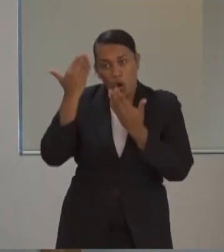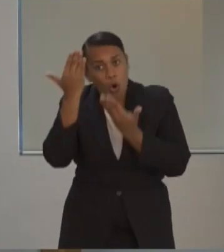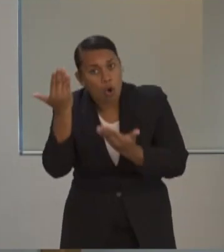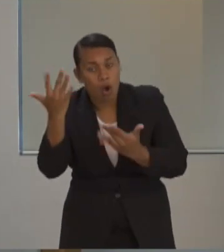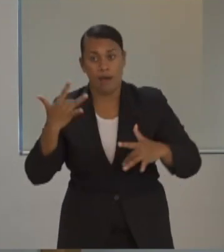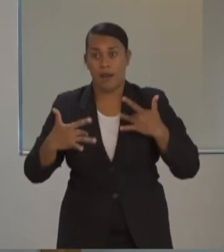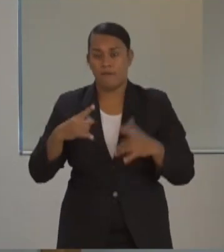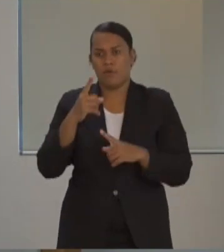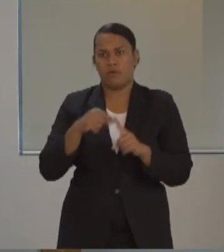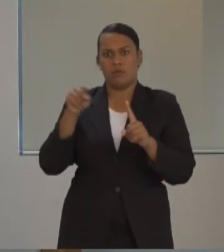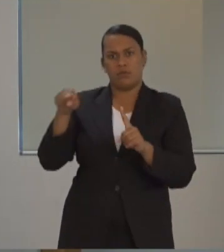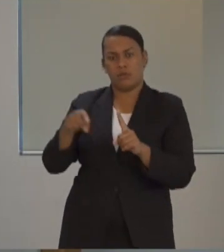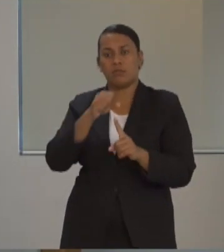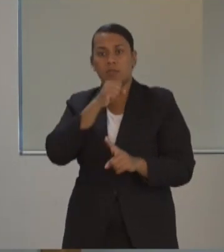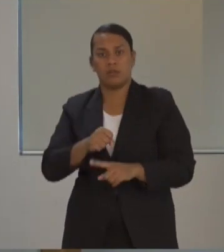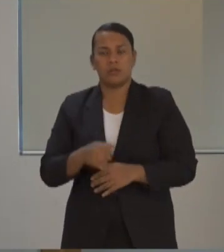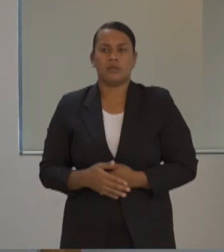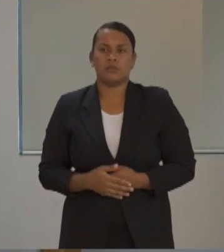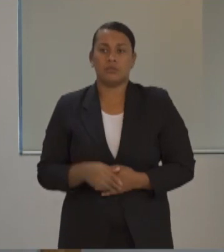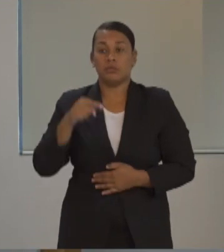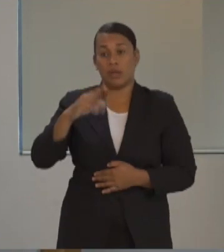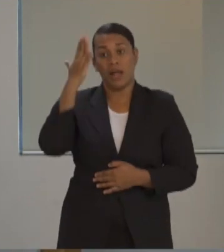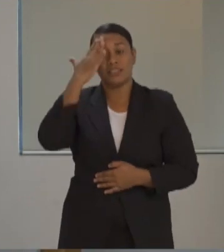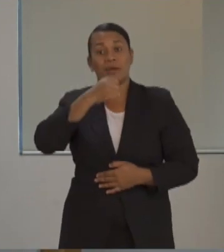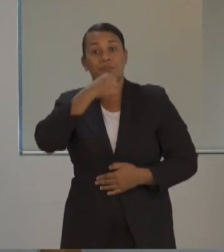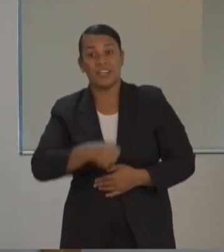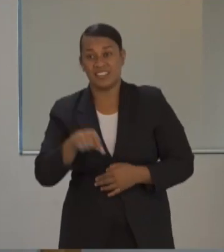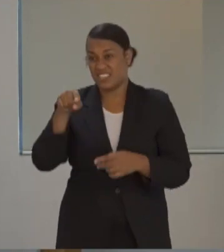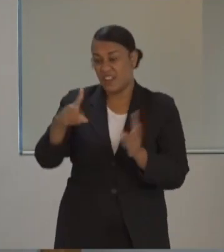Mainilala, a Turanikoro serving in